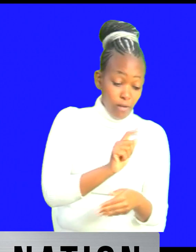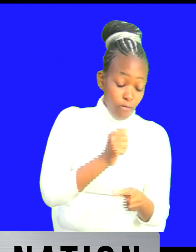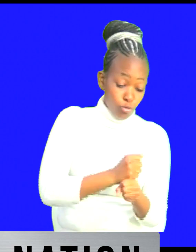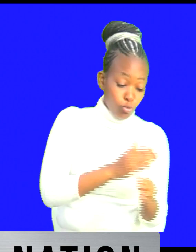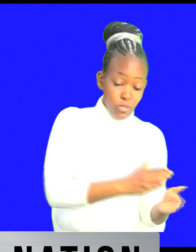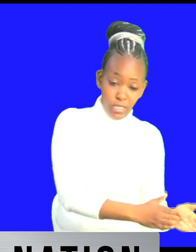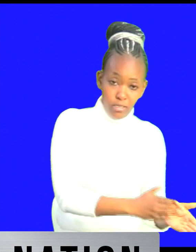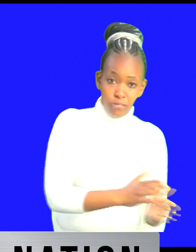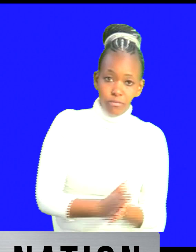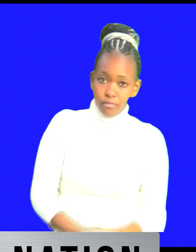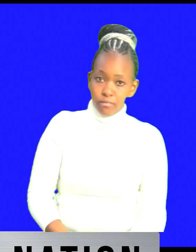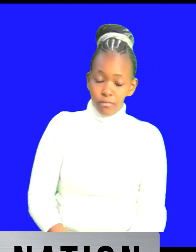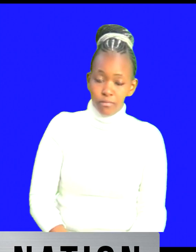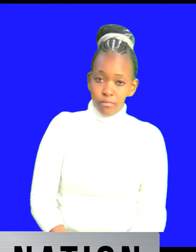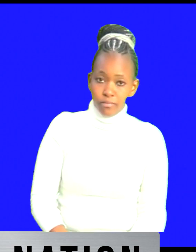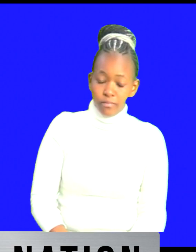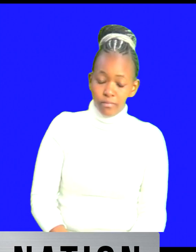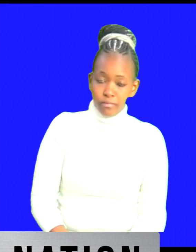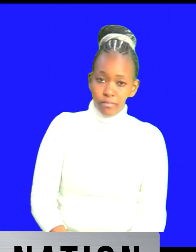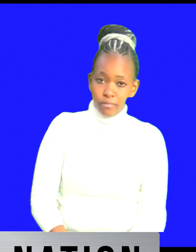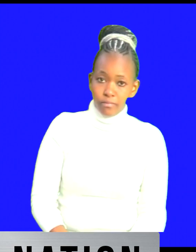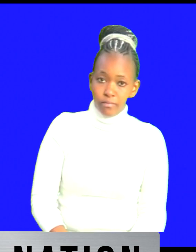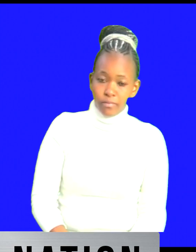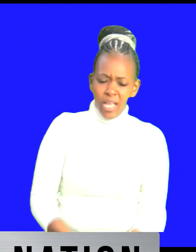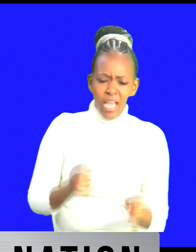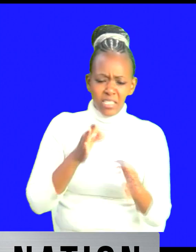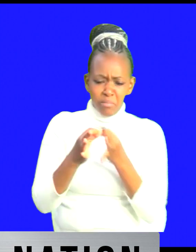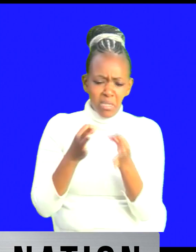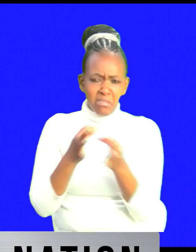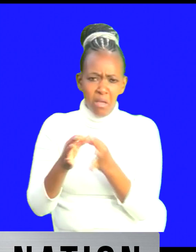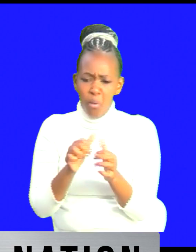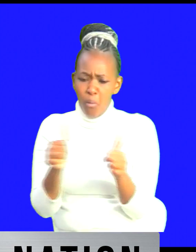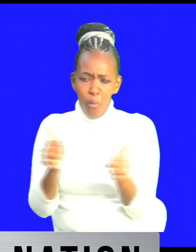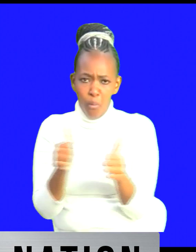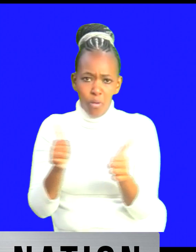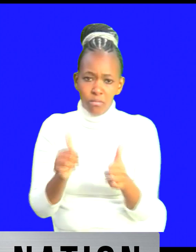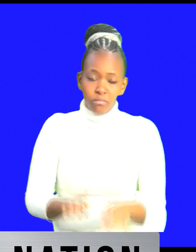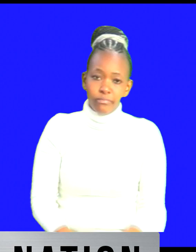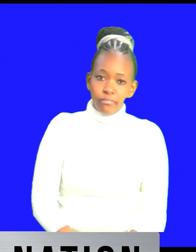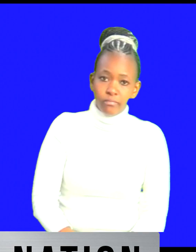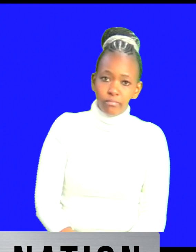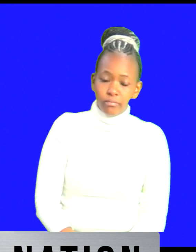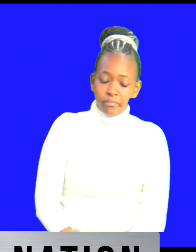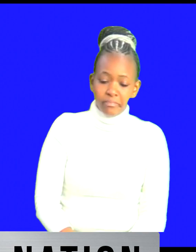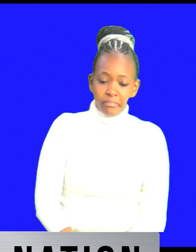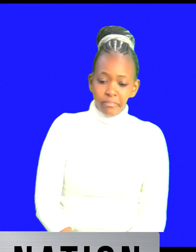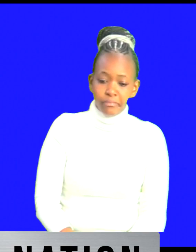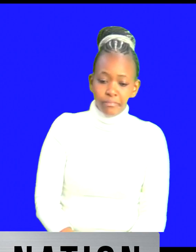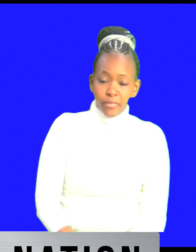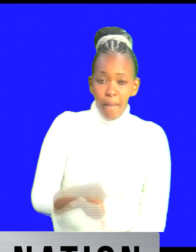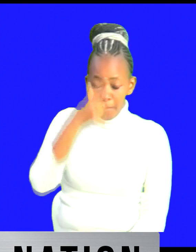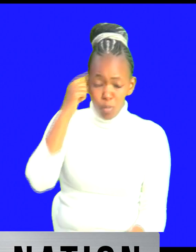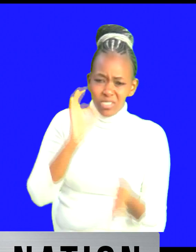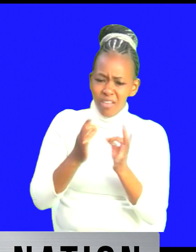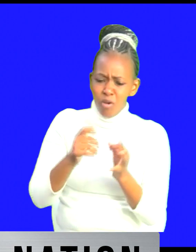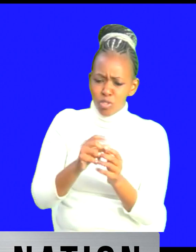yeah and it is going to continue this way and the other people are not going to care because for them they'll they have technology which they can always find their way